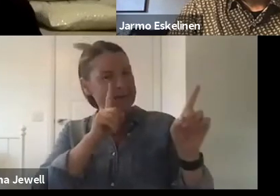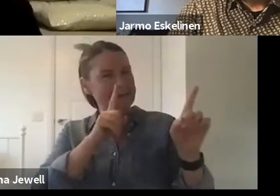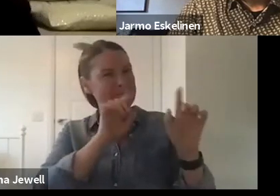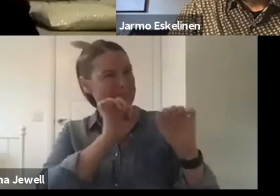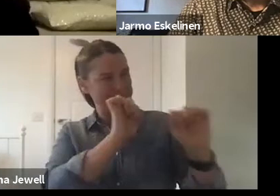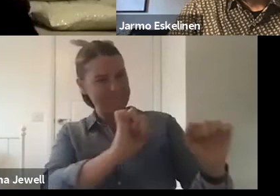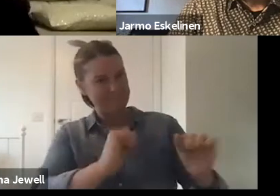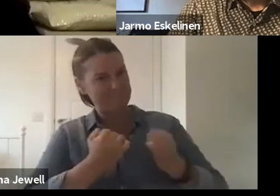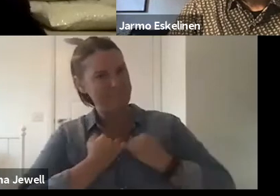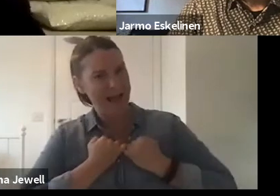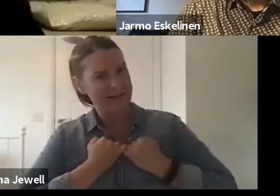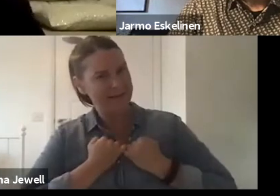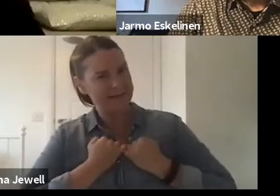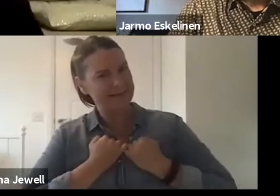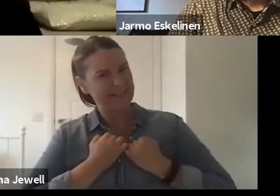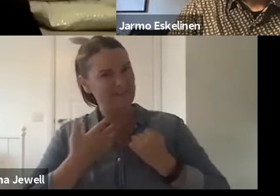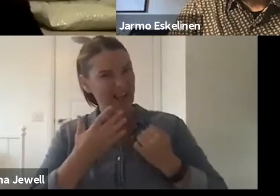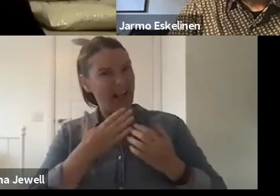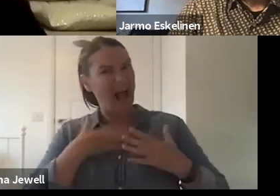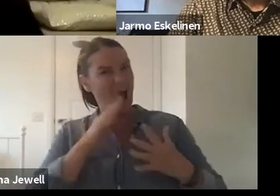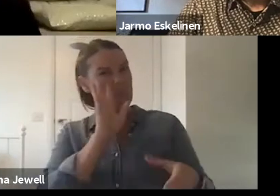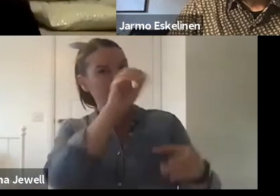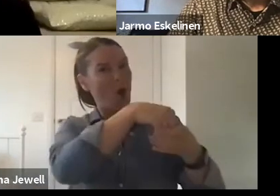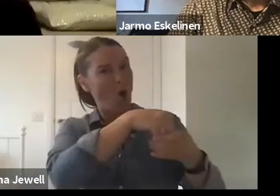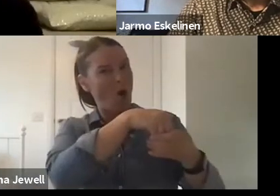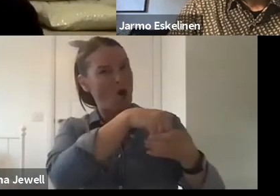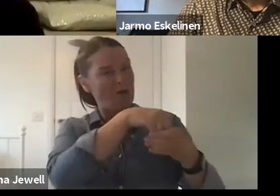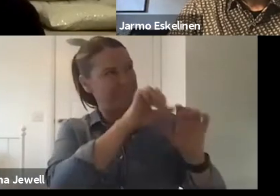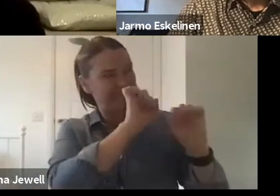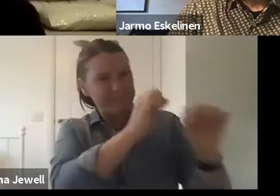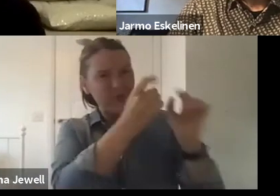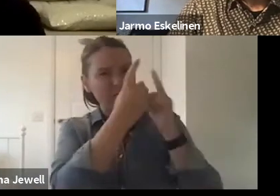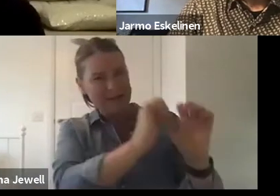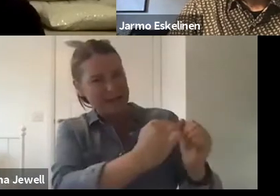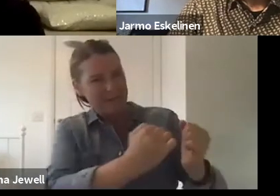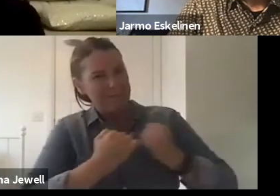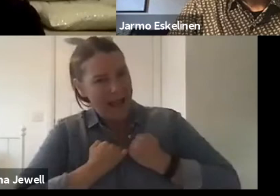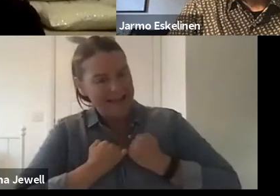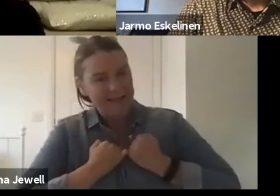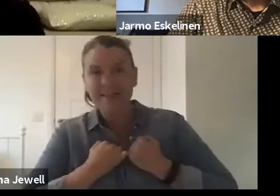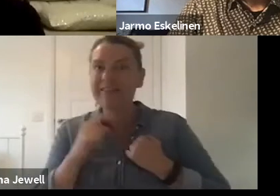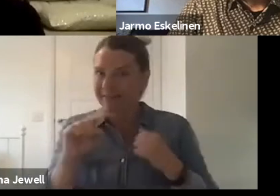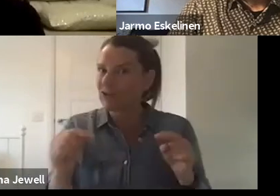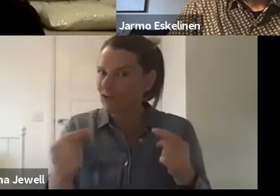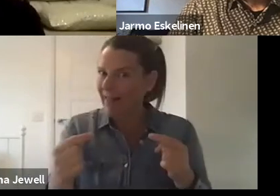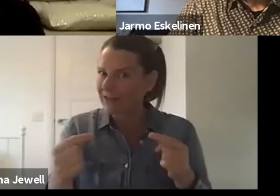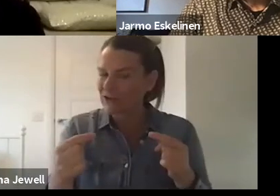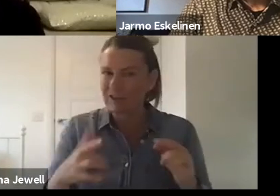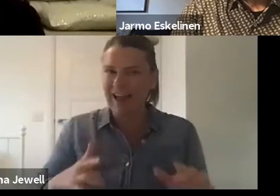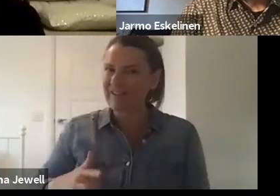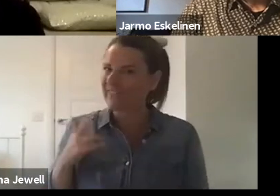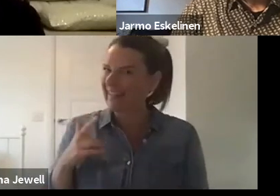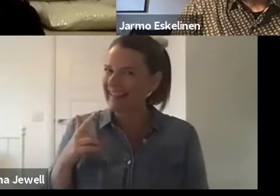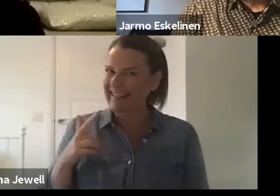strong sense of belonging and ownership. That's the challenge. I'm not convinced there are some